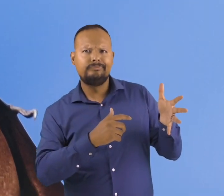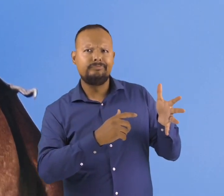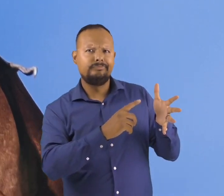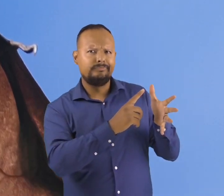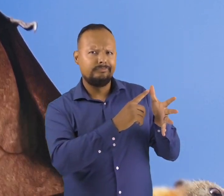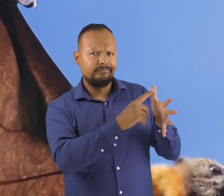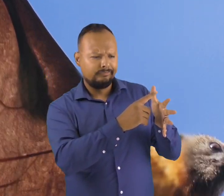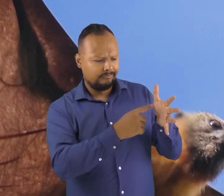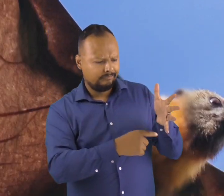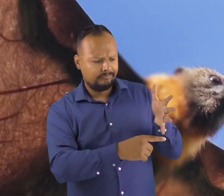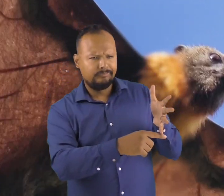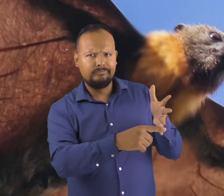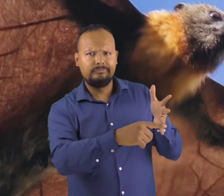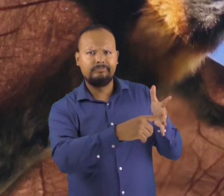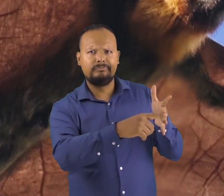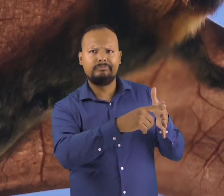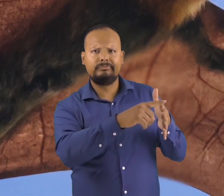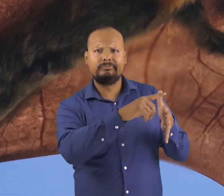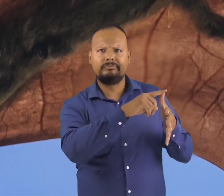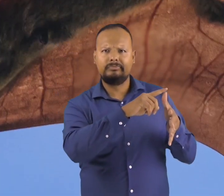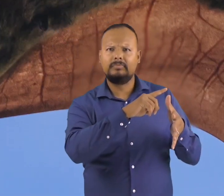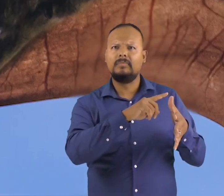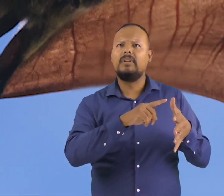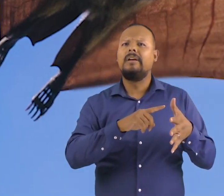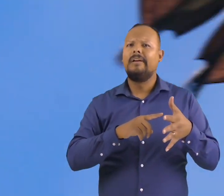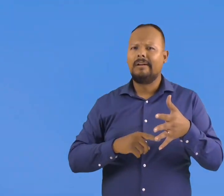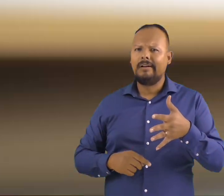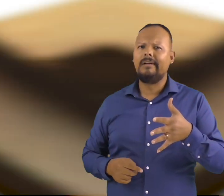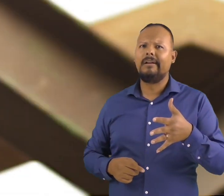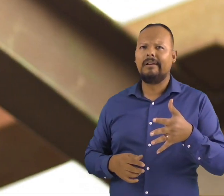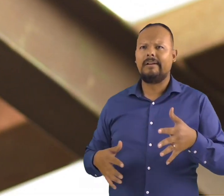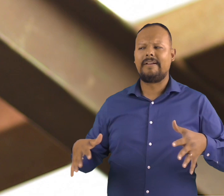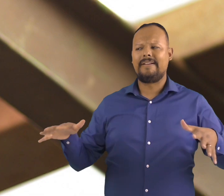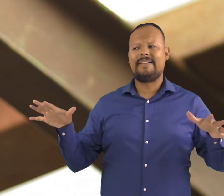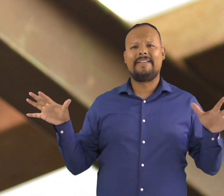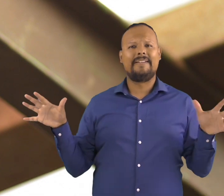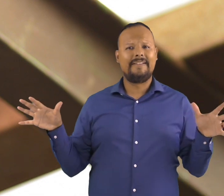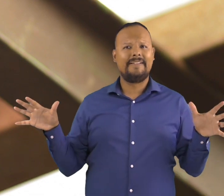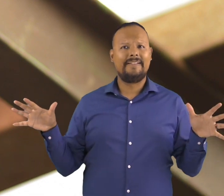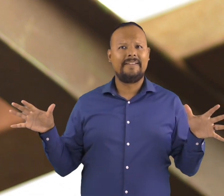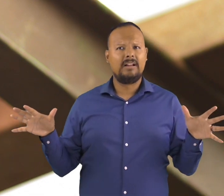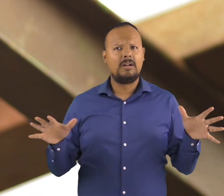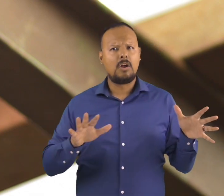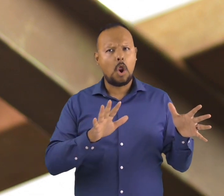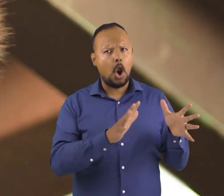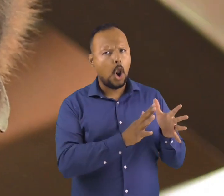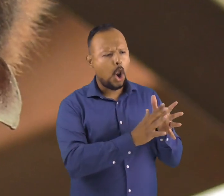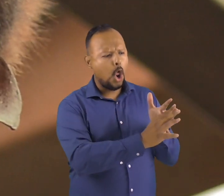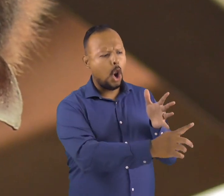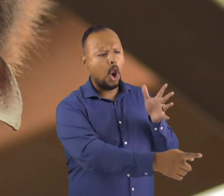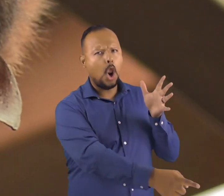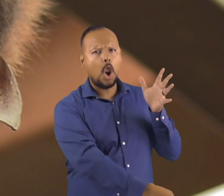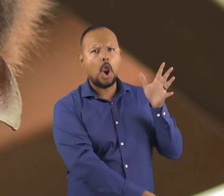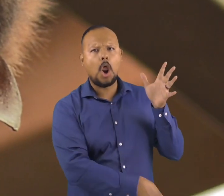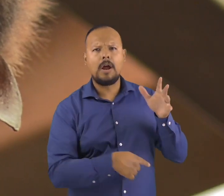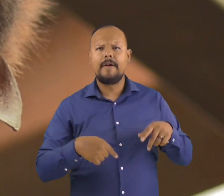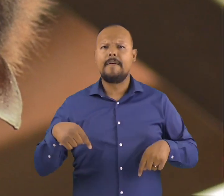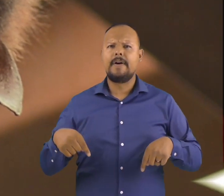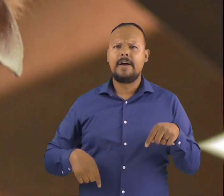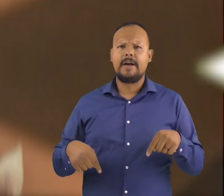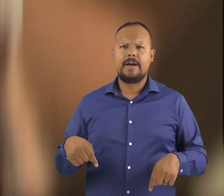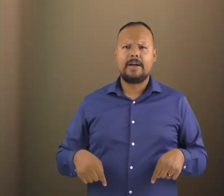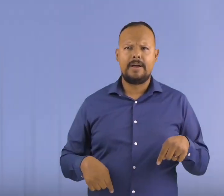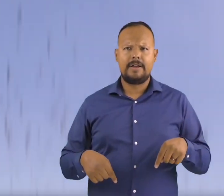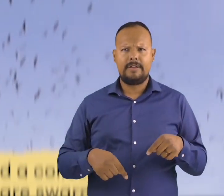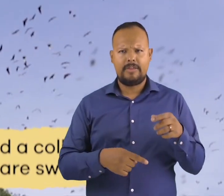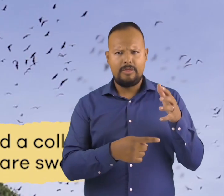end of their long hands down to their legs. They also have huge ears that point forward.